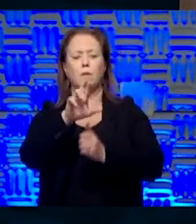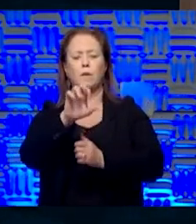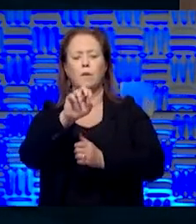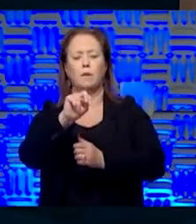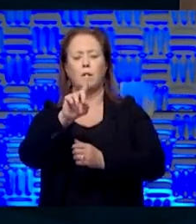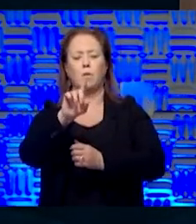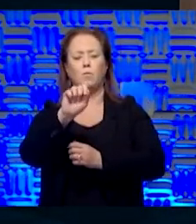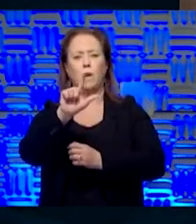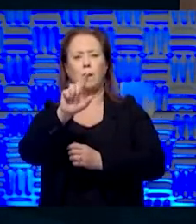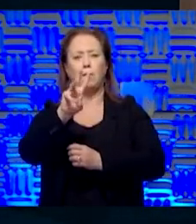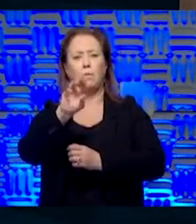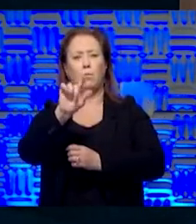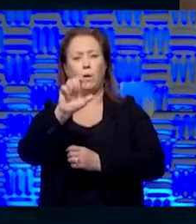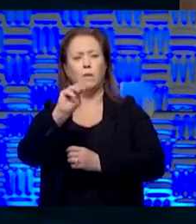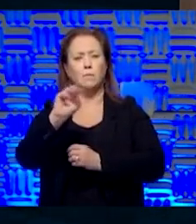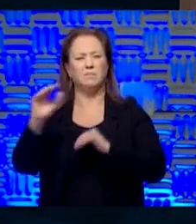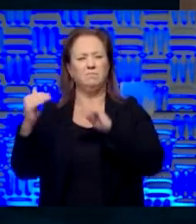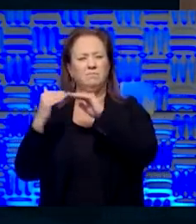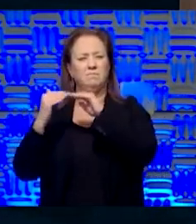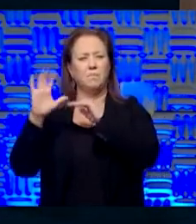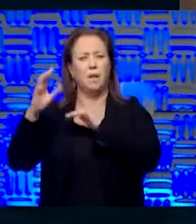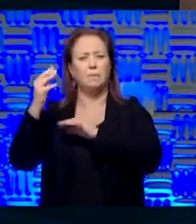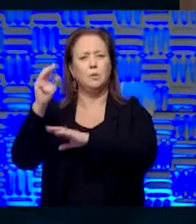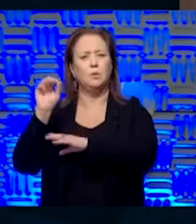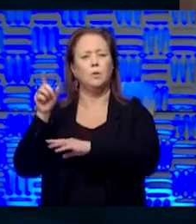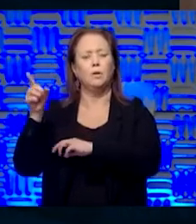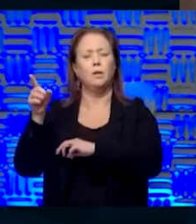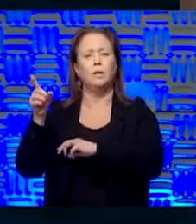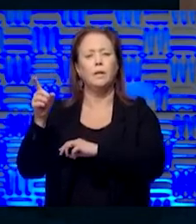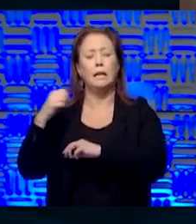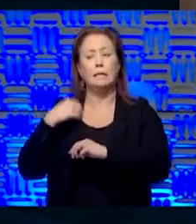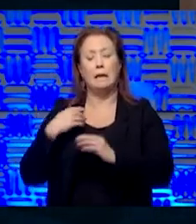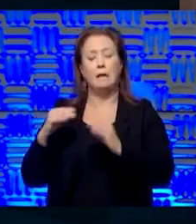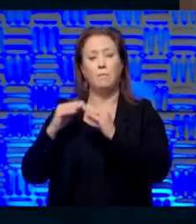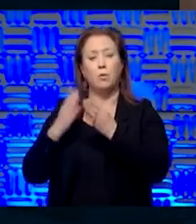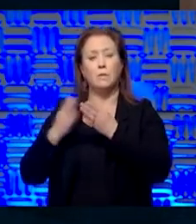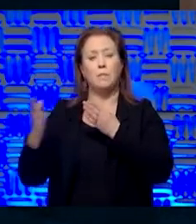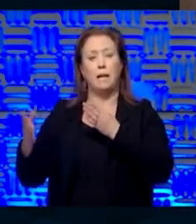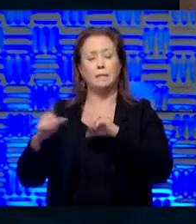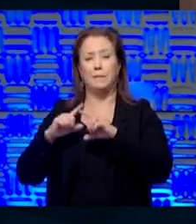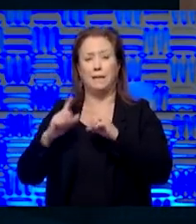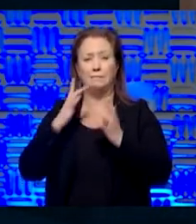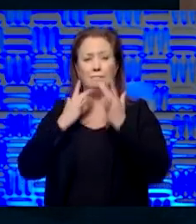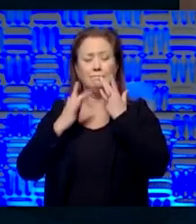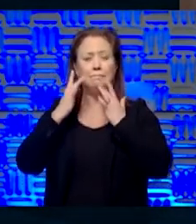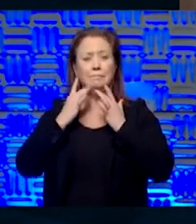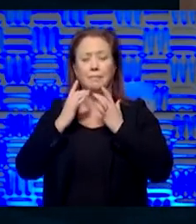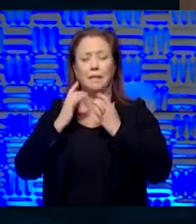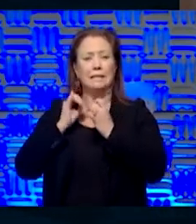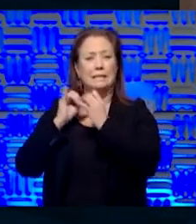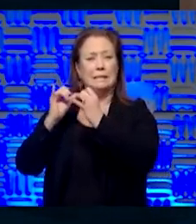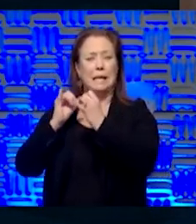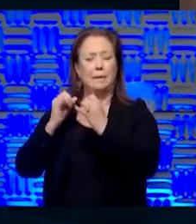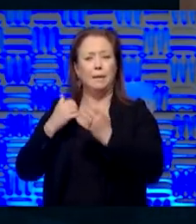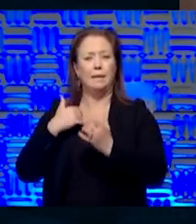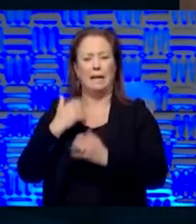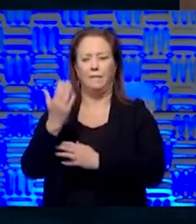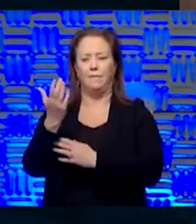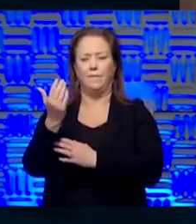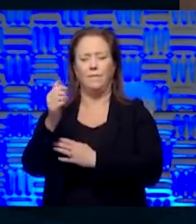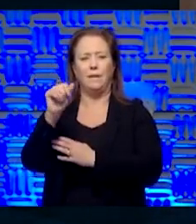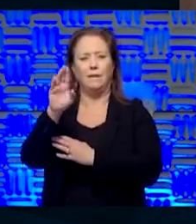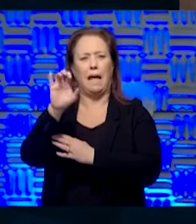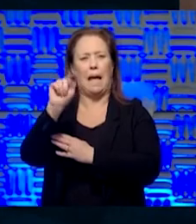my counterpart on the Missouri side. Uh, and they, they have more supplies, but they're still short. They have, just like we do 15 Abbott, uh,